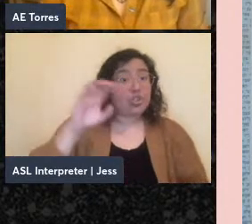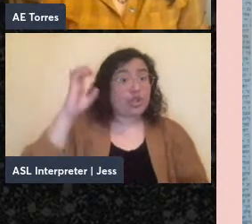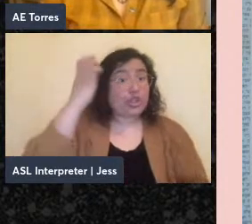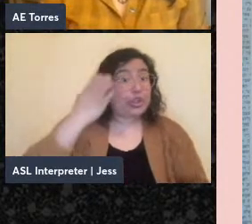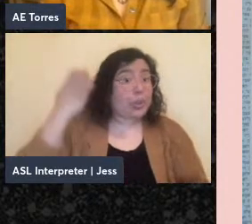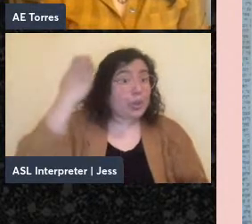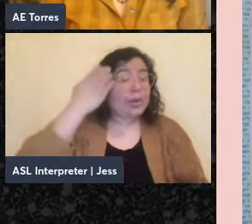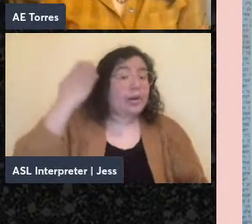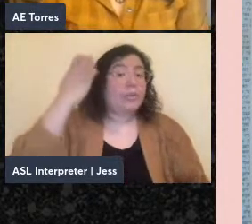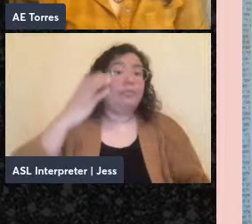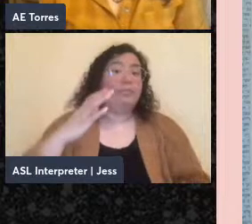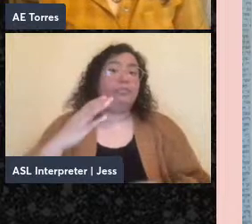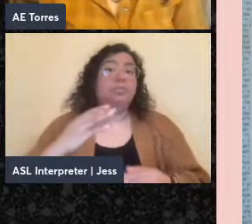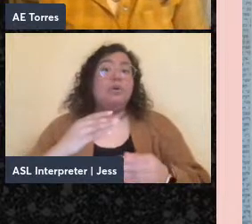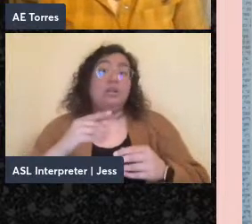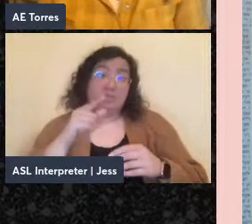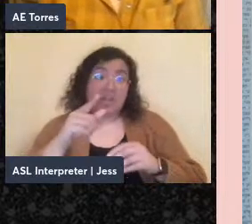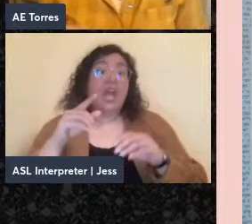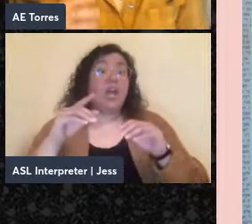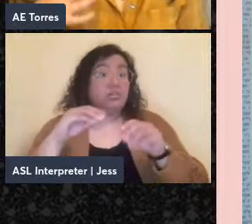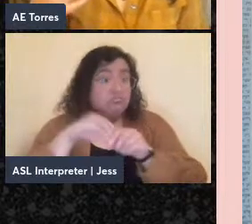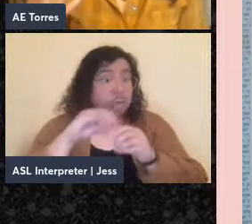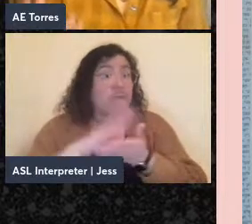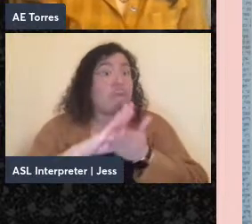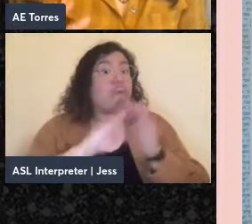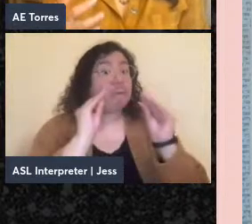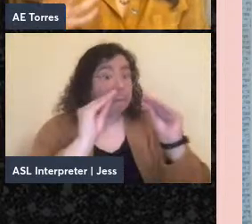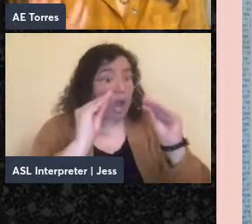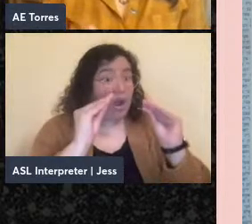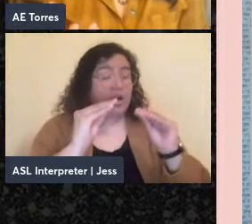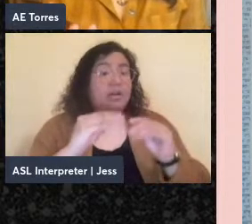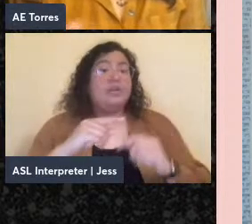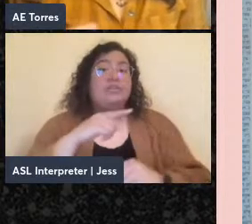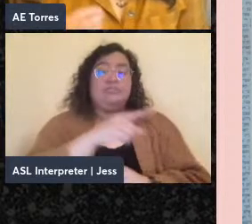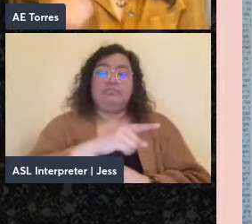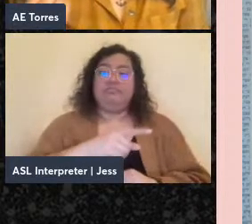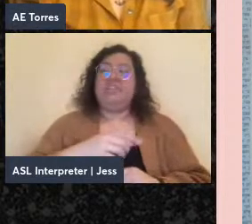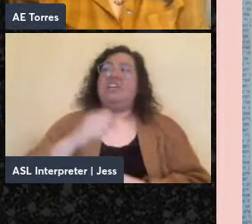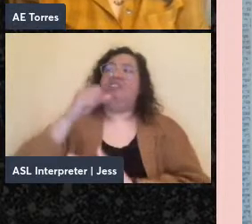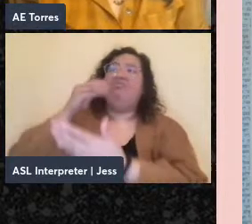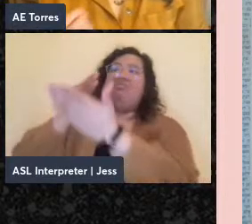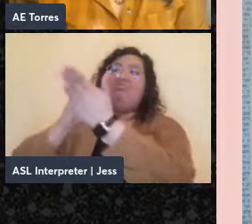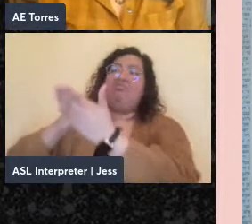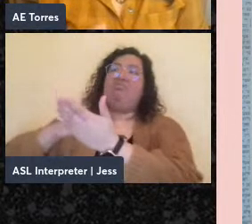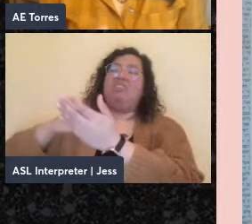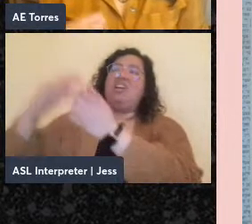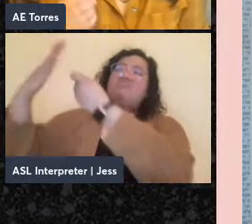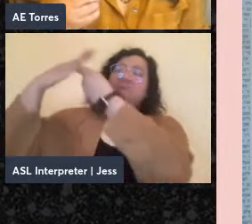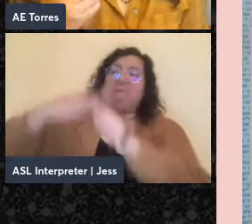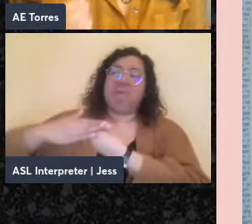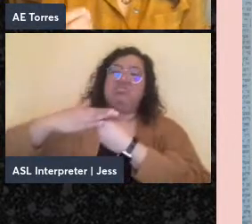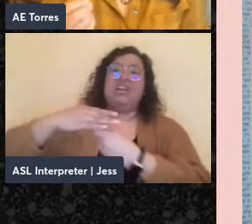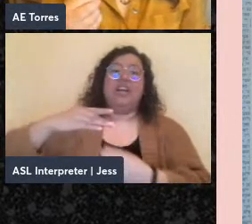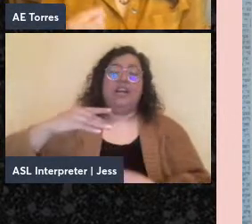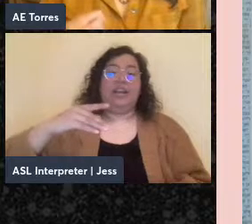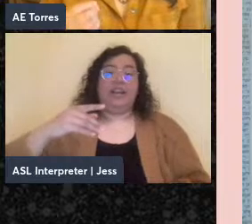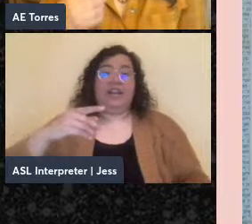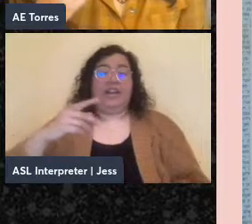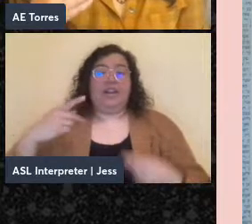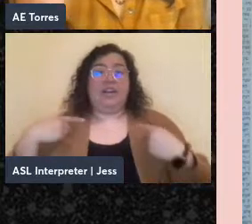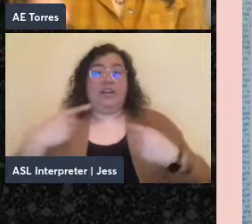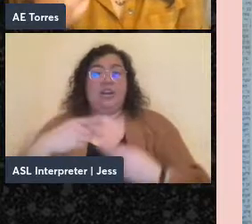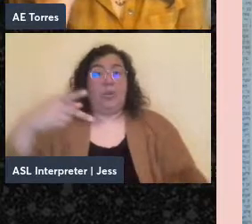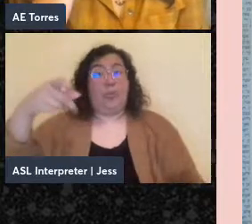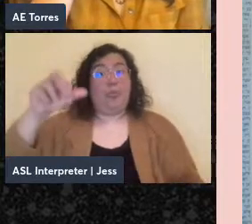taught in schools, anti-fascists in Germany and Portugal also took up Esperanto as a kind of